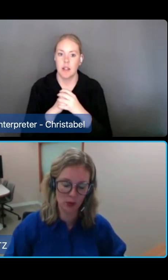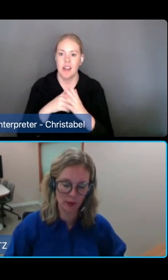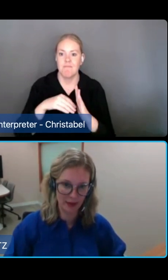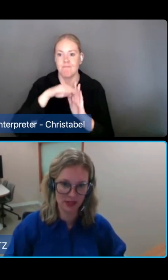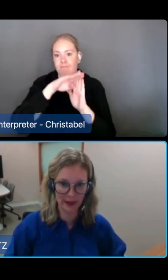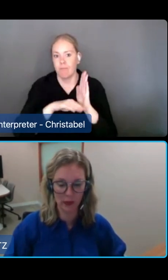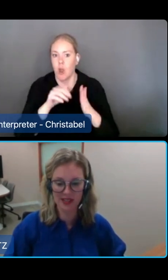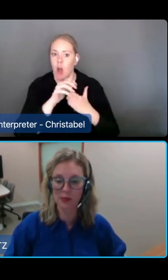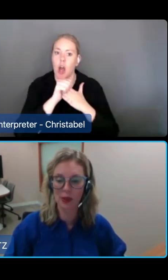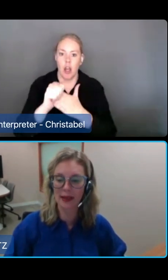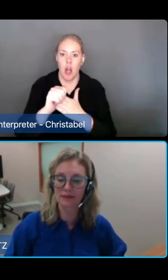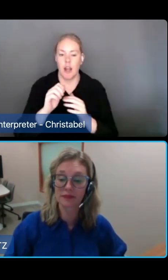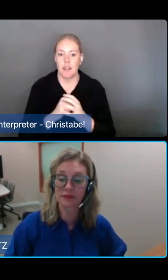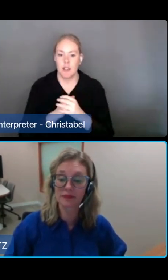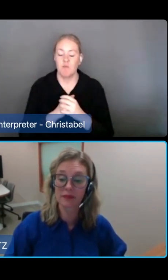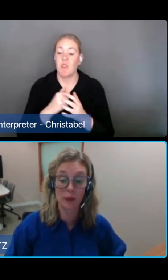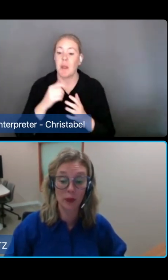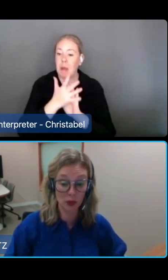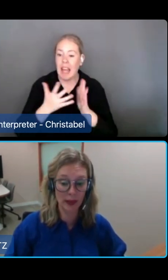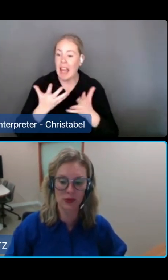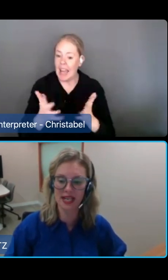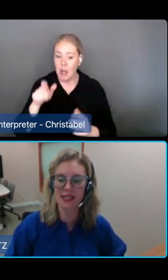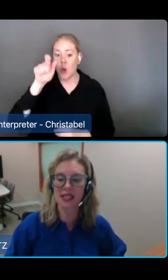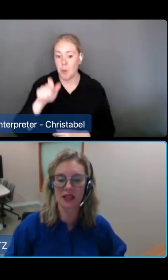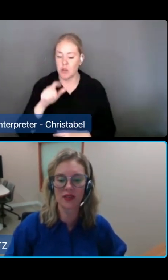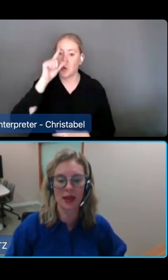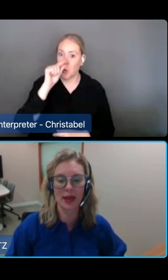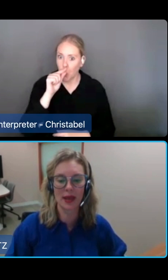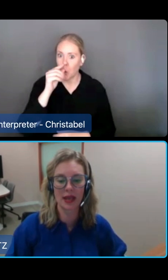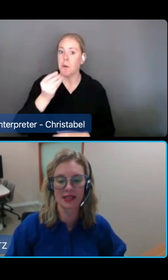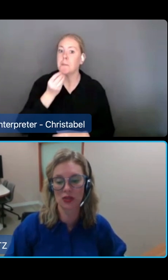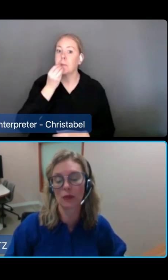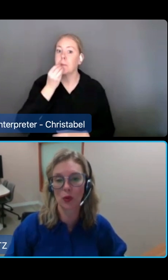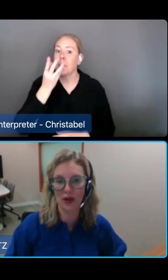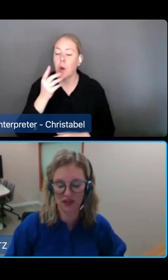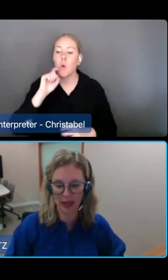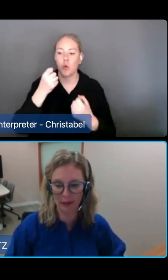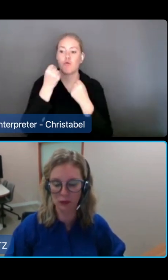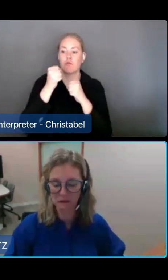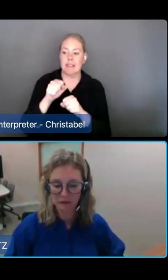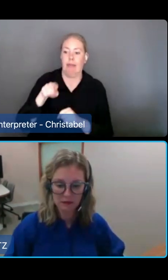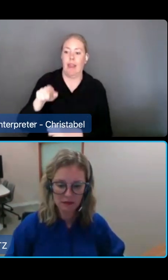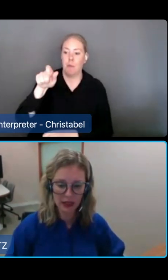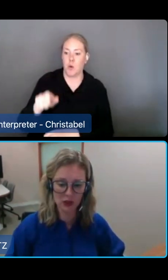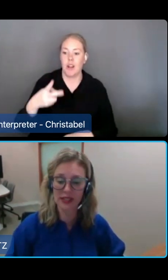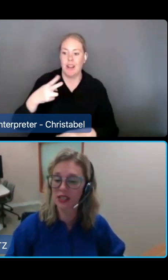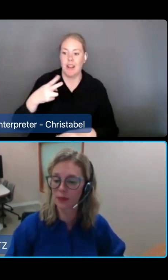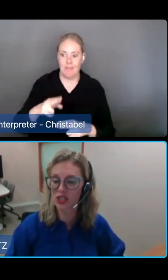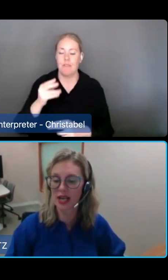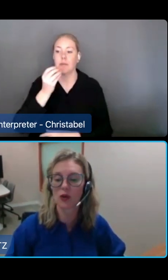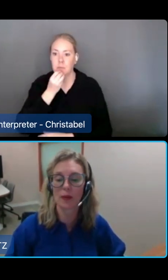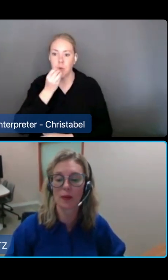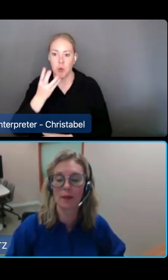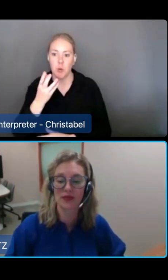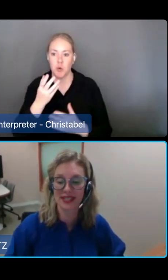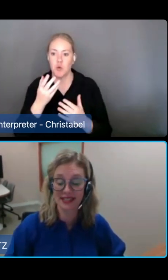any person will be able to be a whistleblower and will be protected if they make a disclosure to a broad range of people, including the